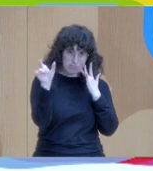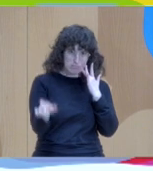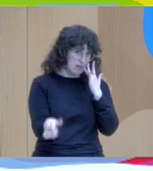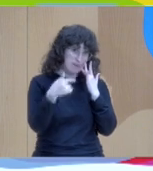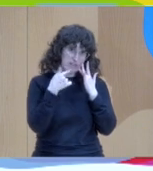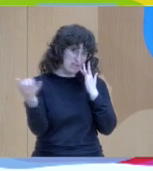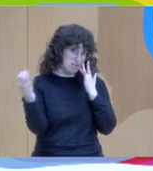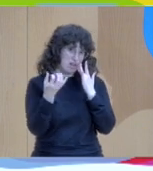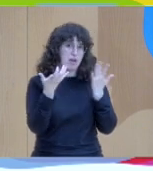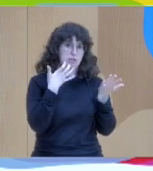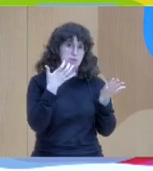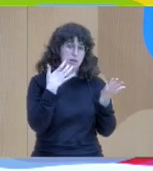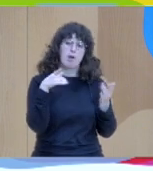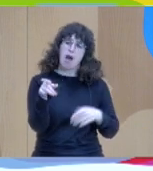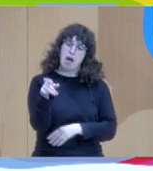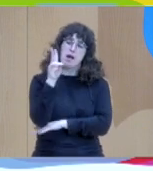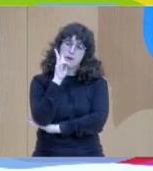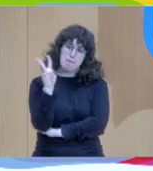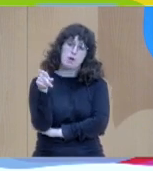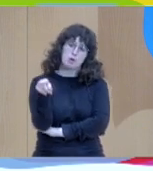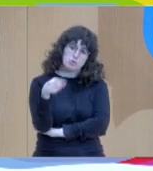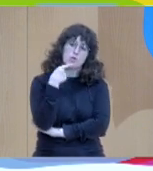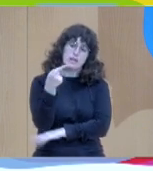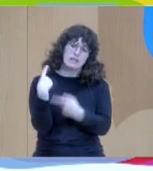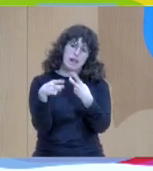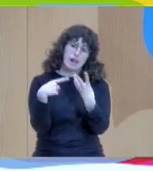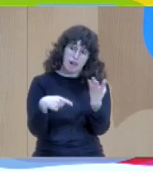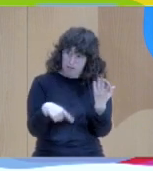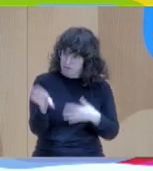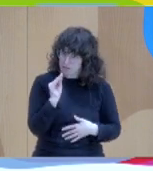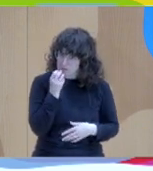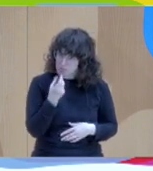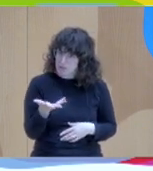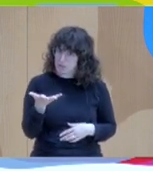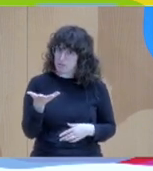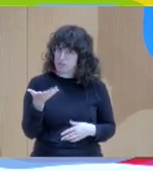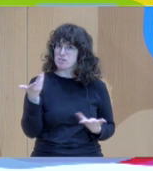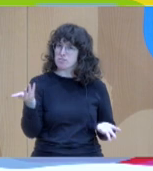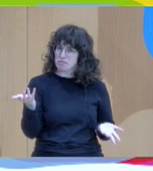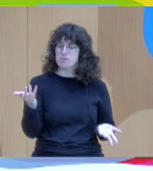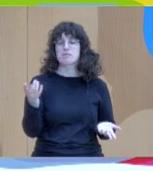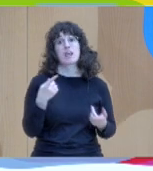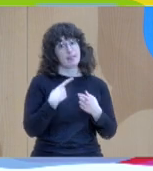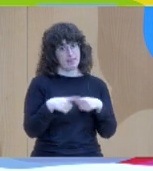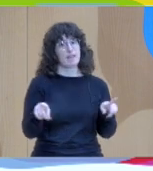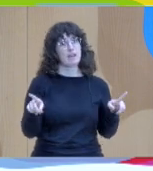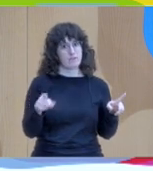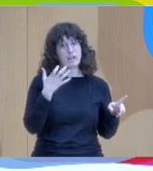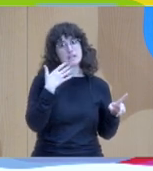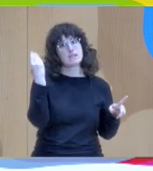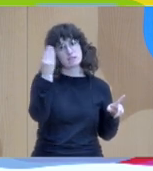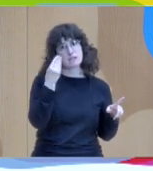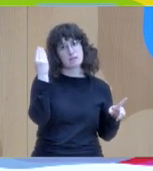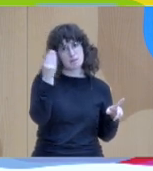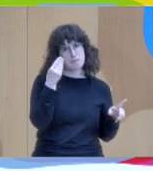this and this did I hear you correctly which is different to I heard you saying this did I understand